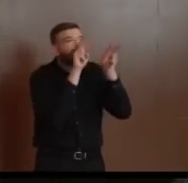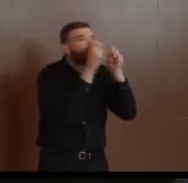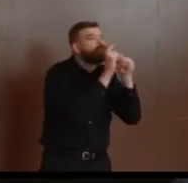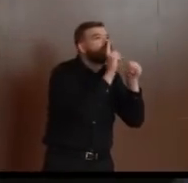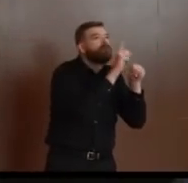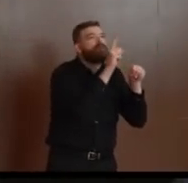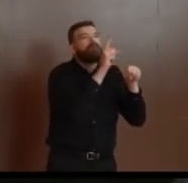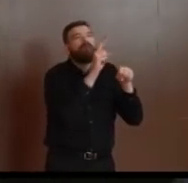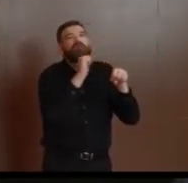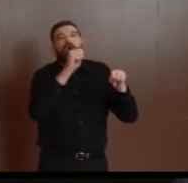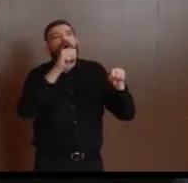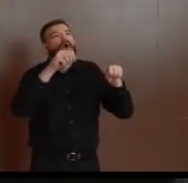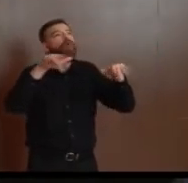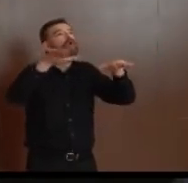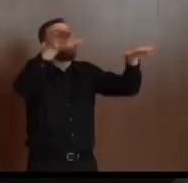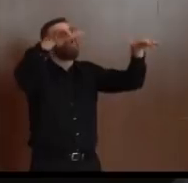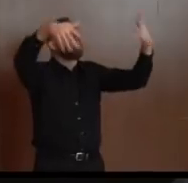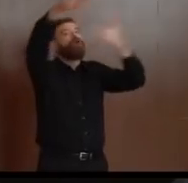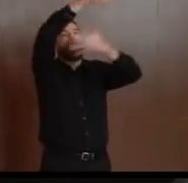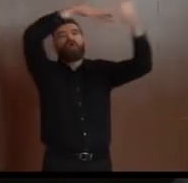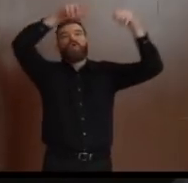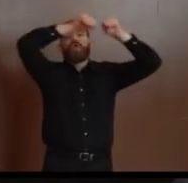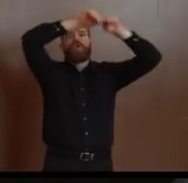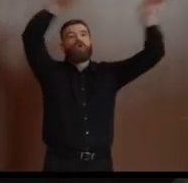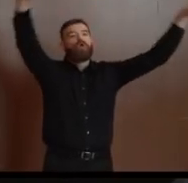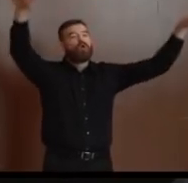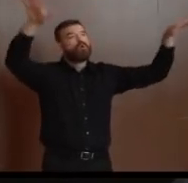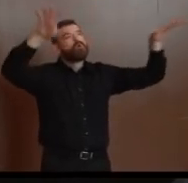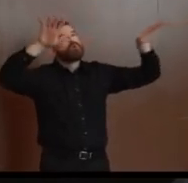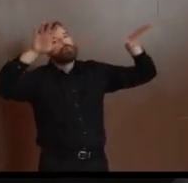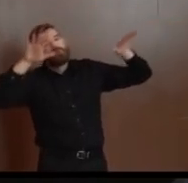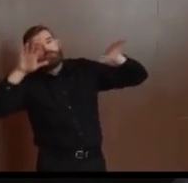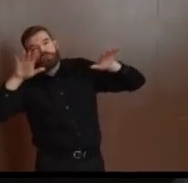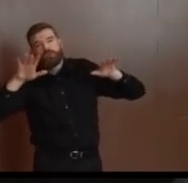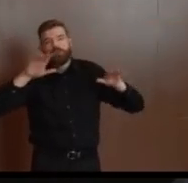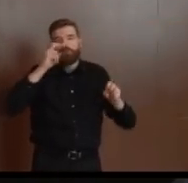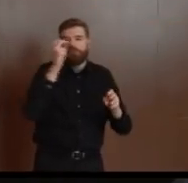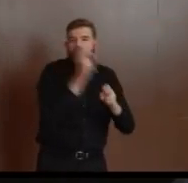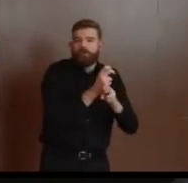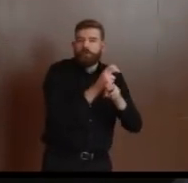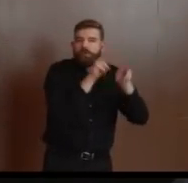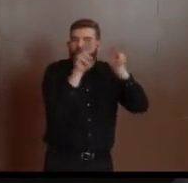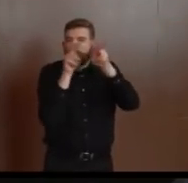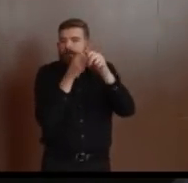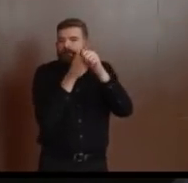moving southward and westward, there's been more of that shift toward